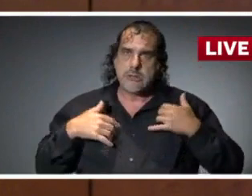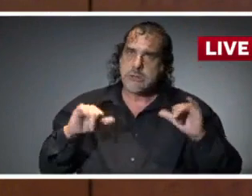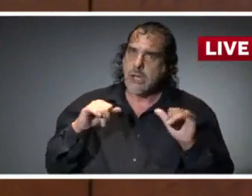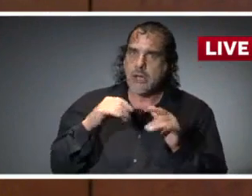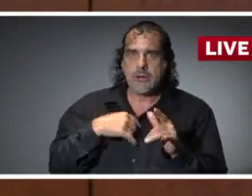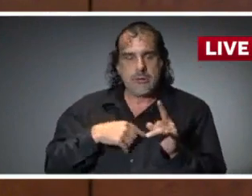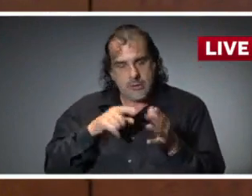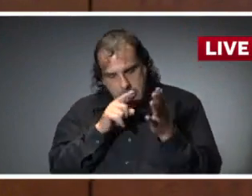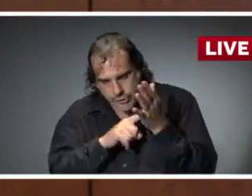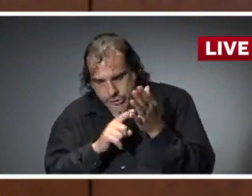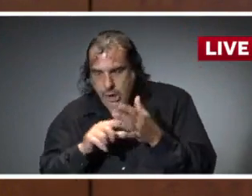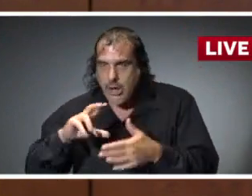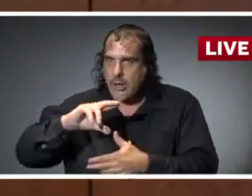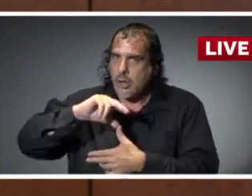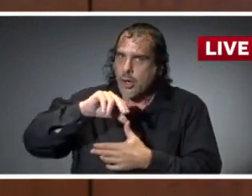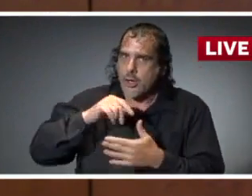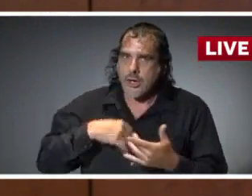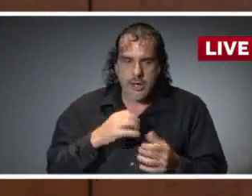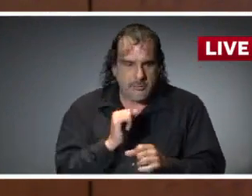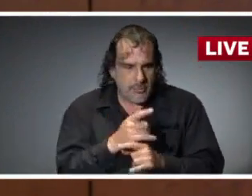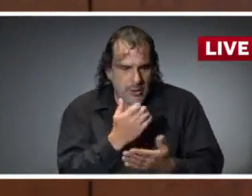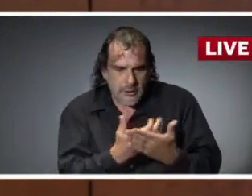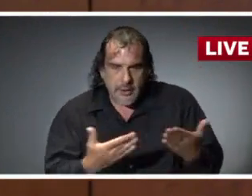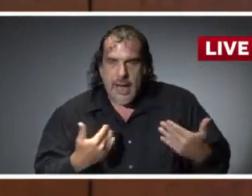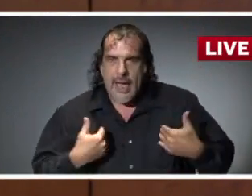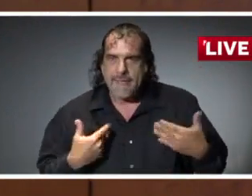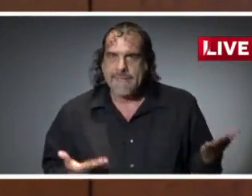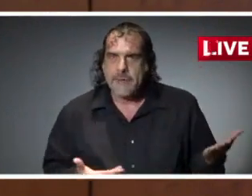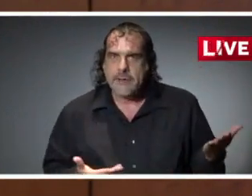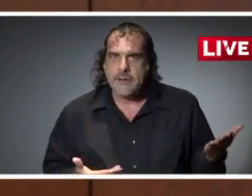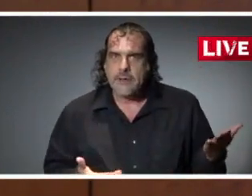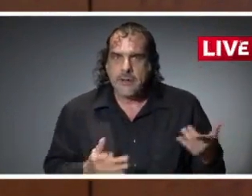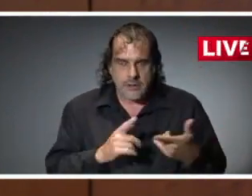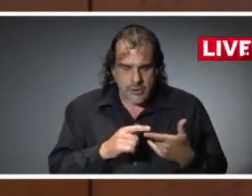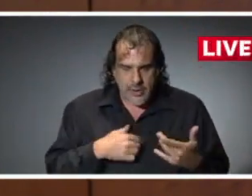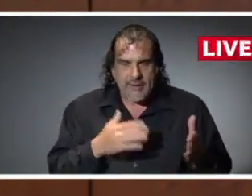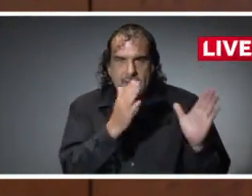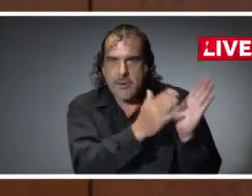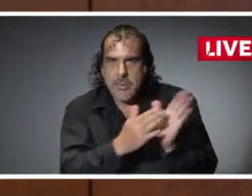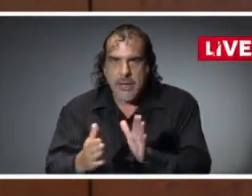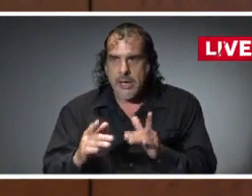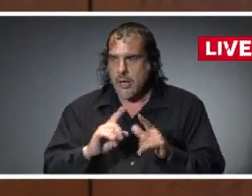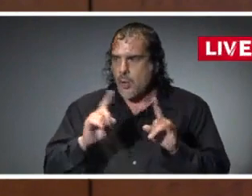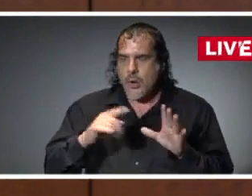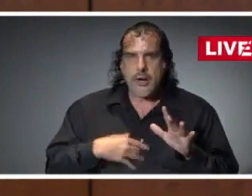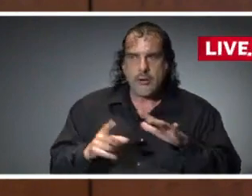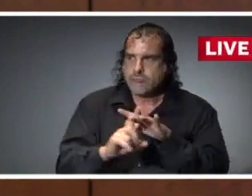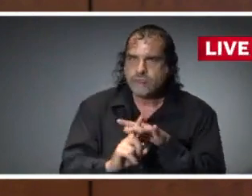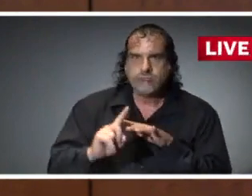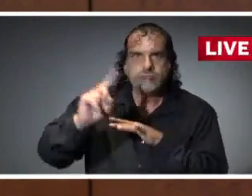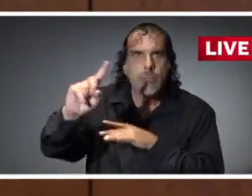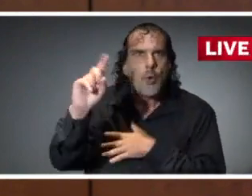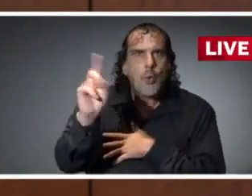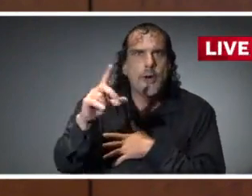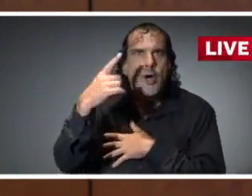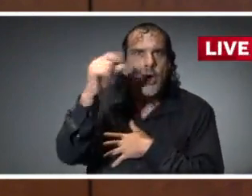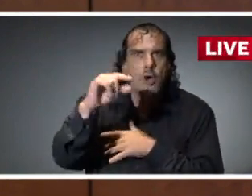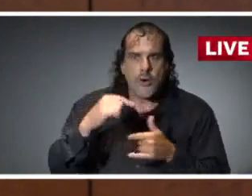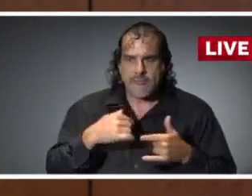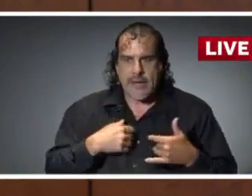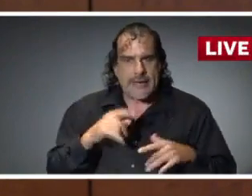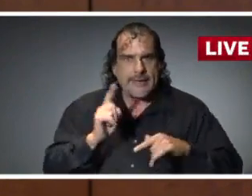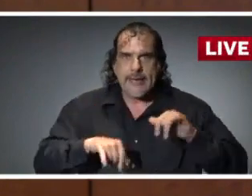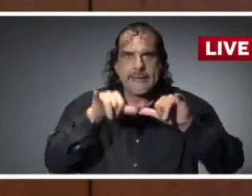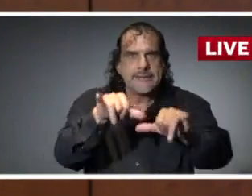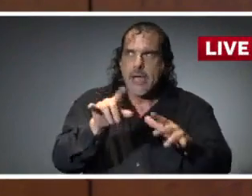check your emergency supply kits, make sure that you have a plan and a place to go if you are needed to evacuate.